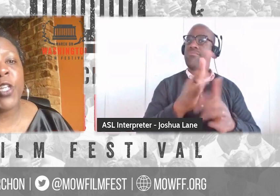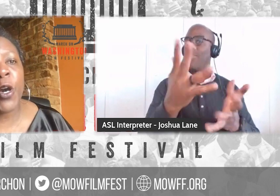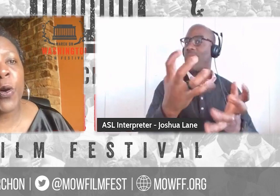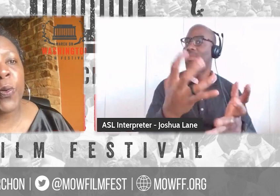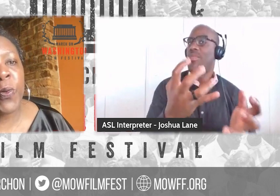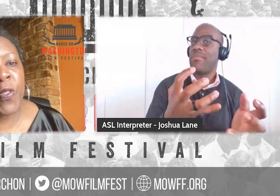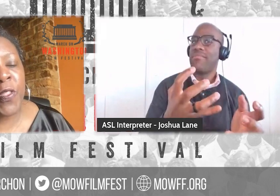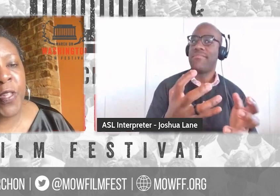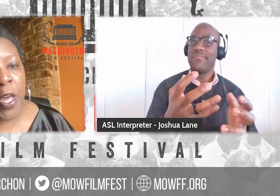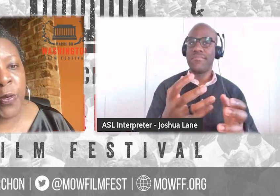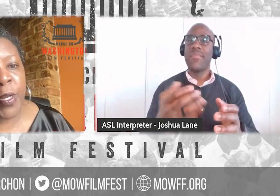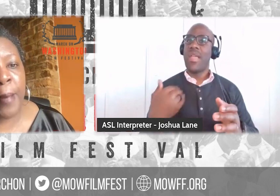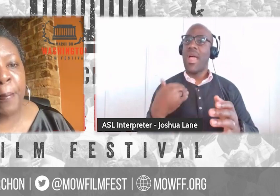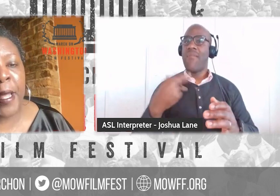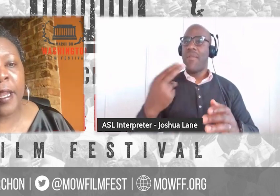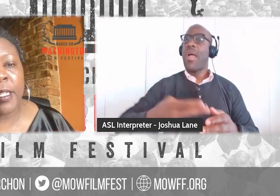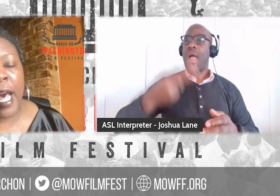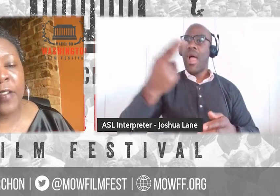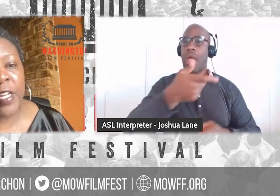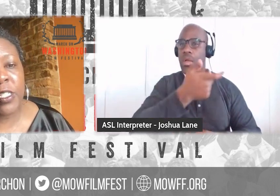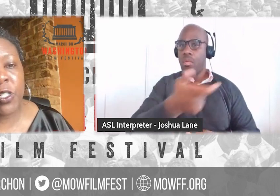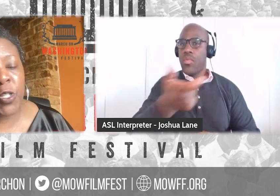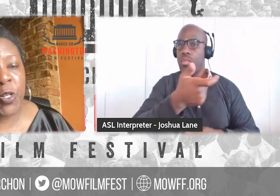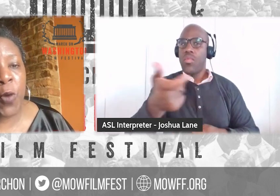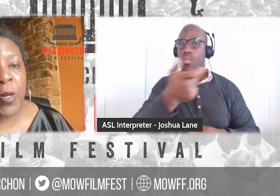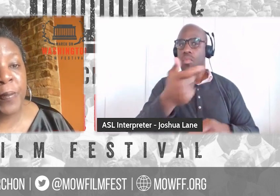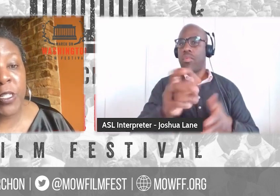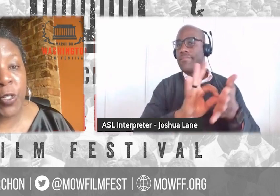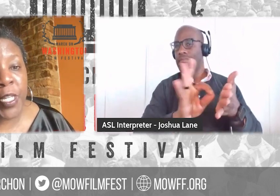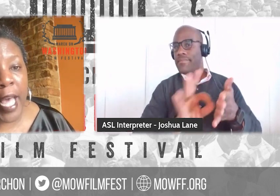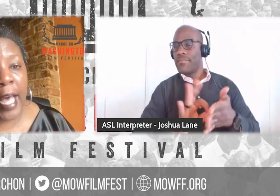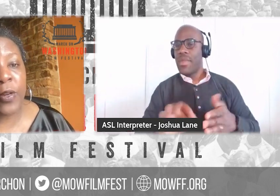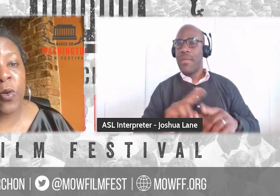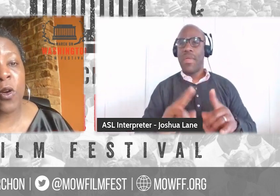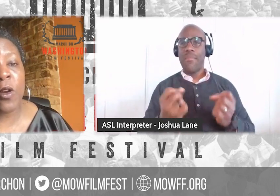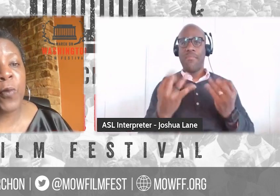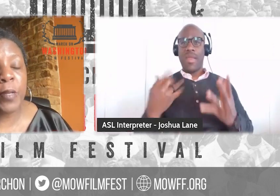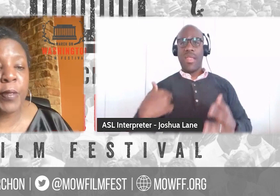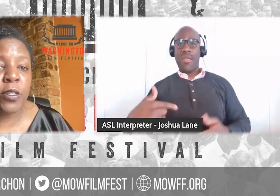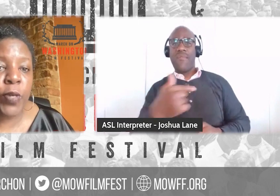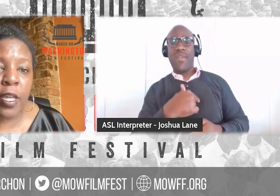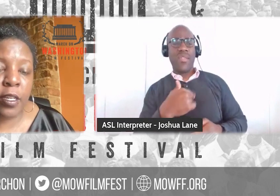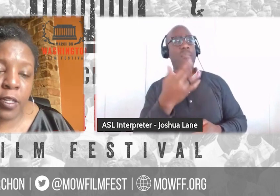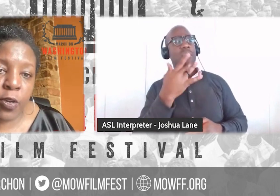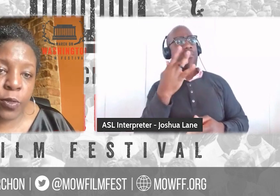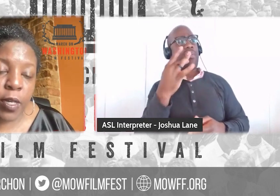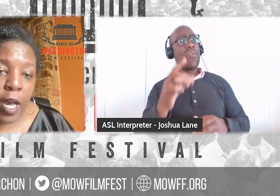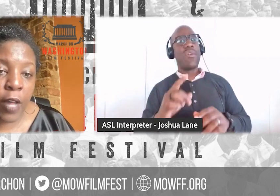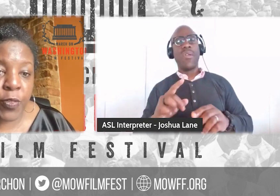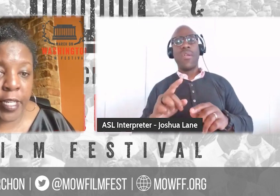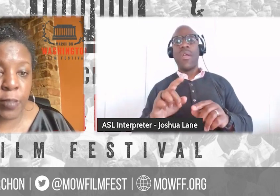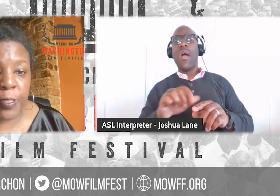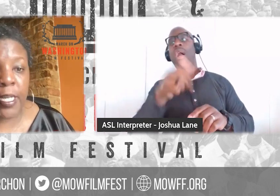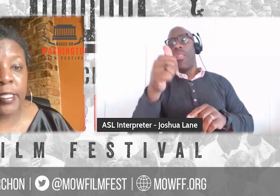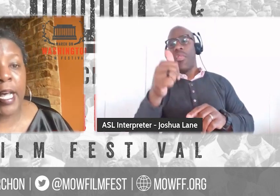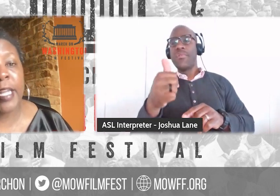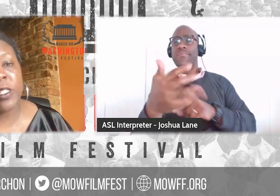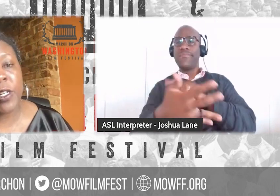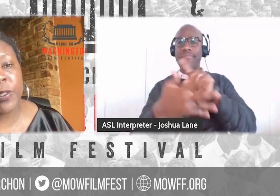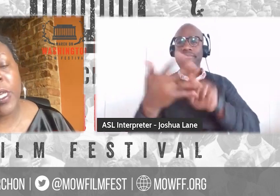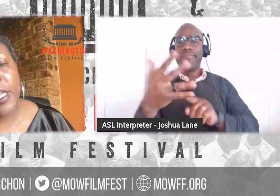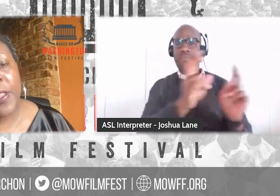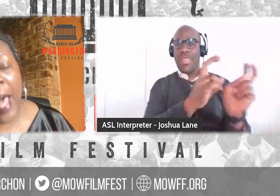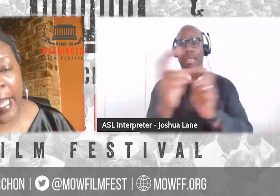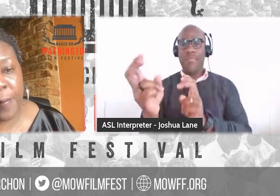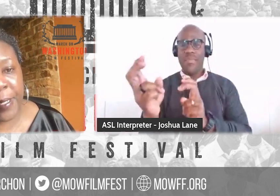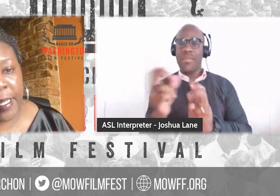So, you know, but a lot of us, you know, don't want to be doing that or want to be doing, you know, other things besides that.